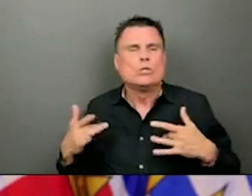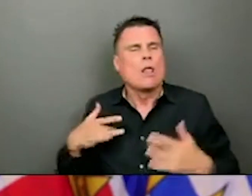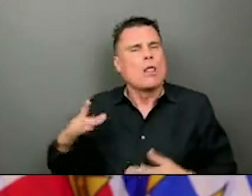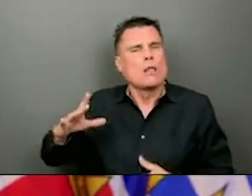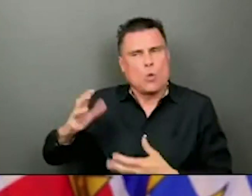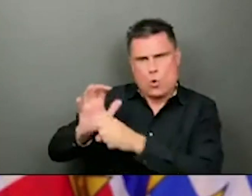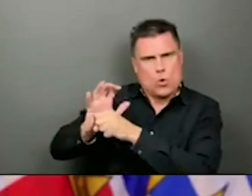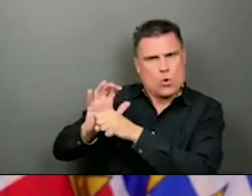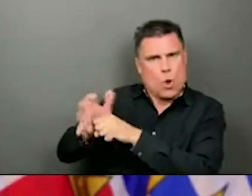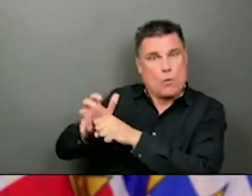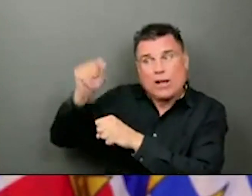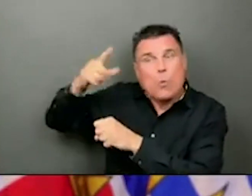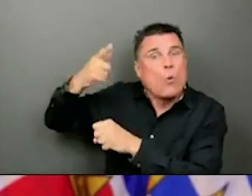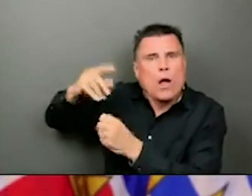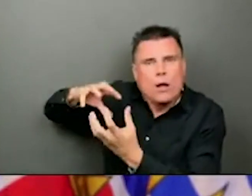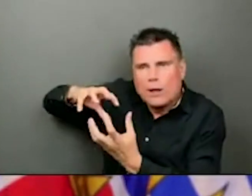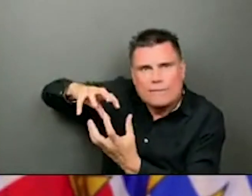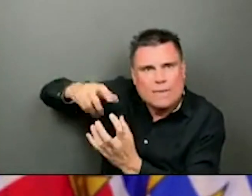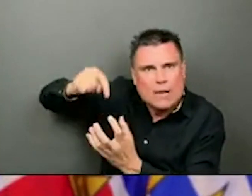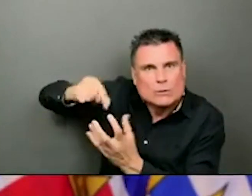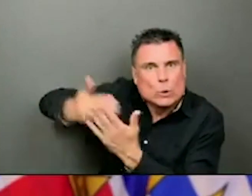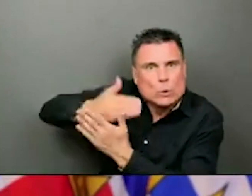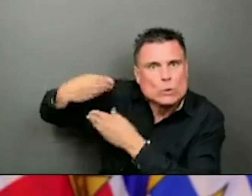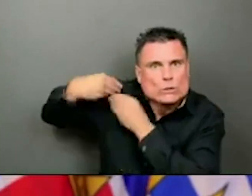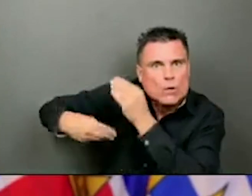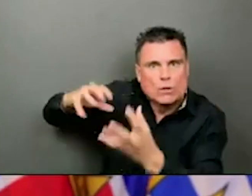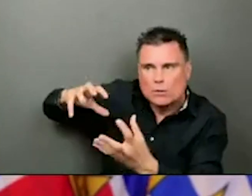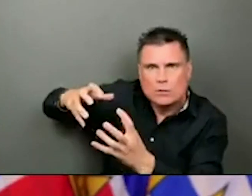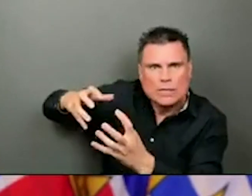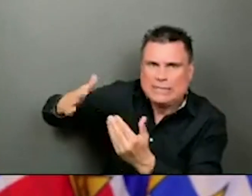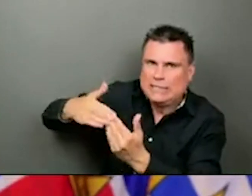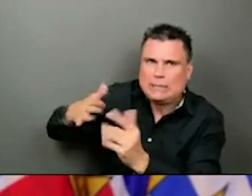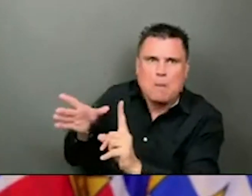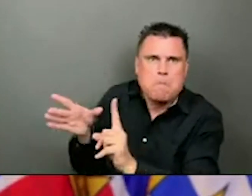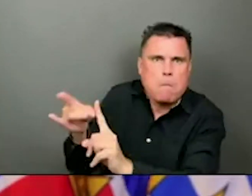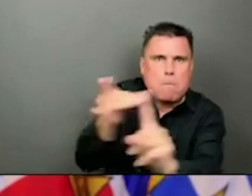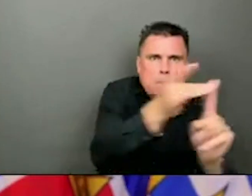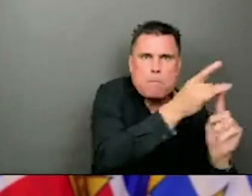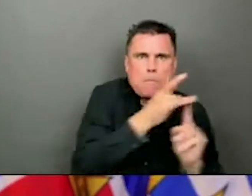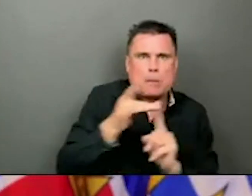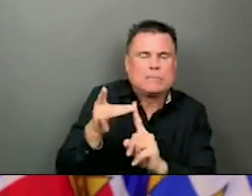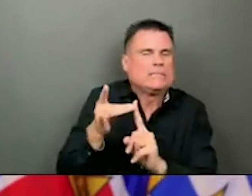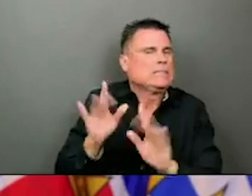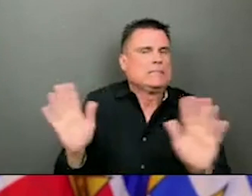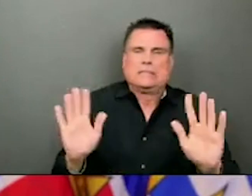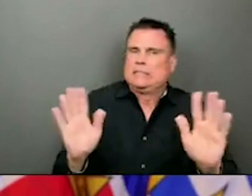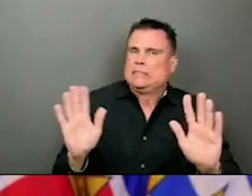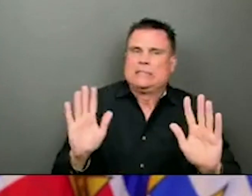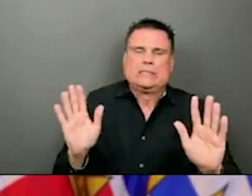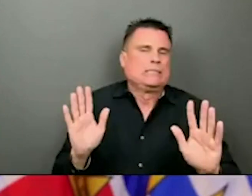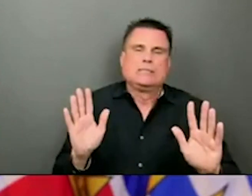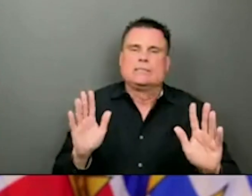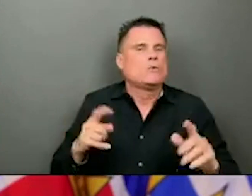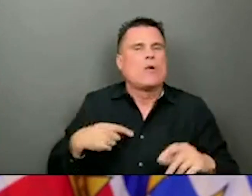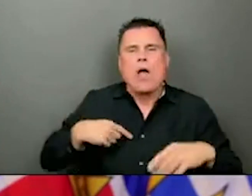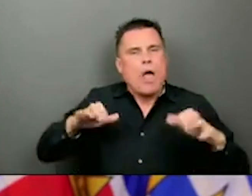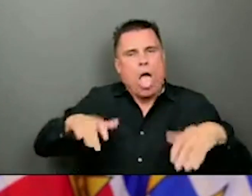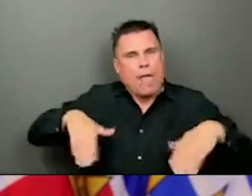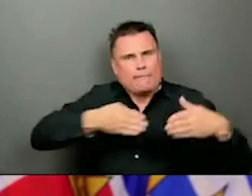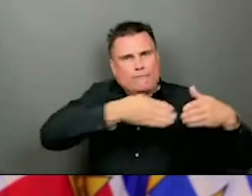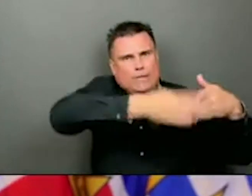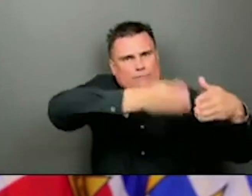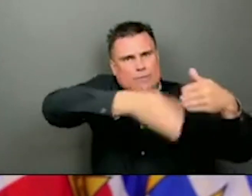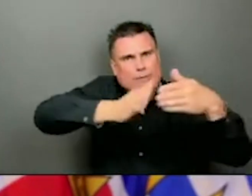more transmissible and we have not yet finished second doses for all residents in all care homes, but we are